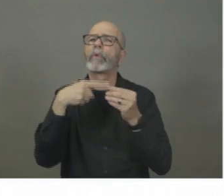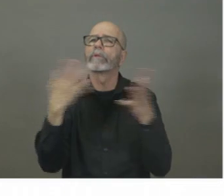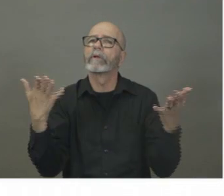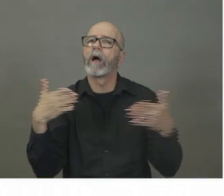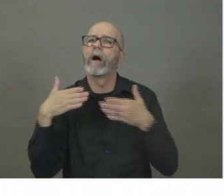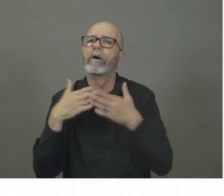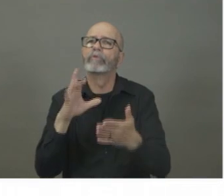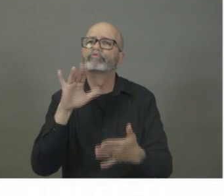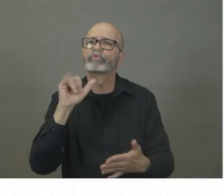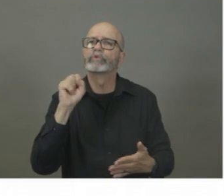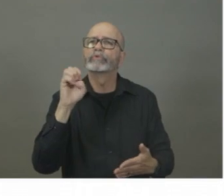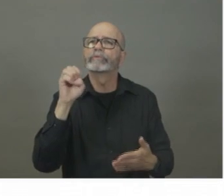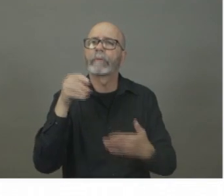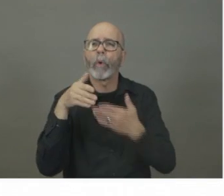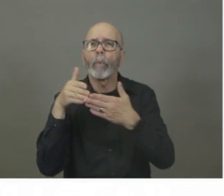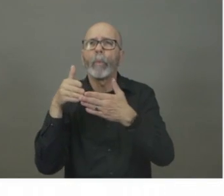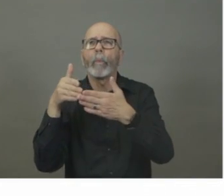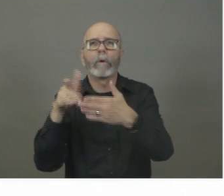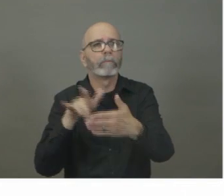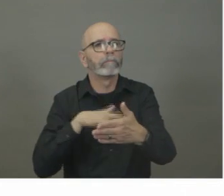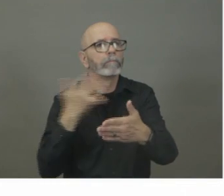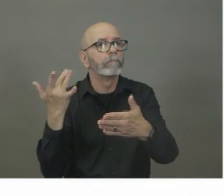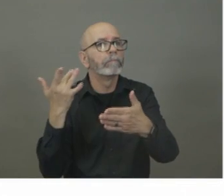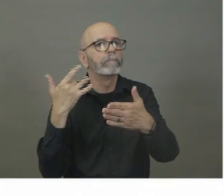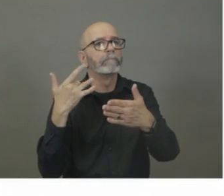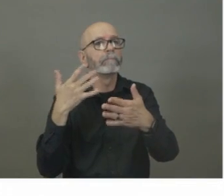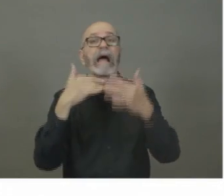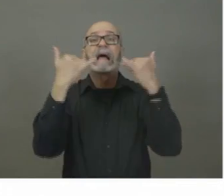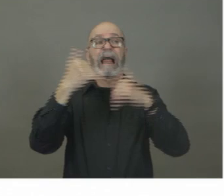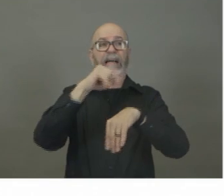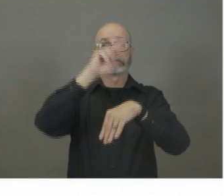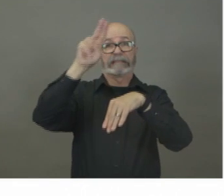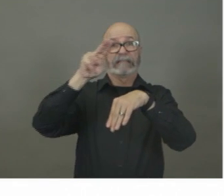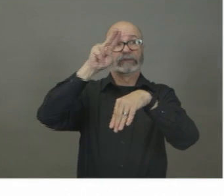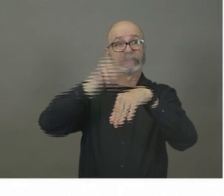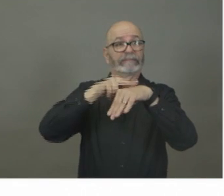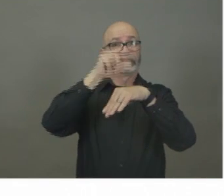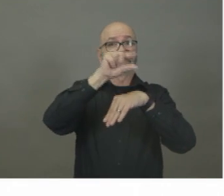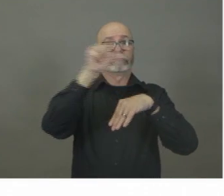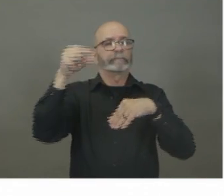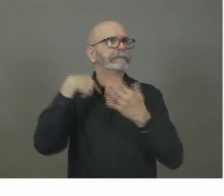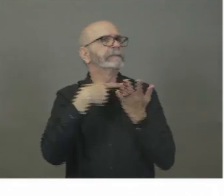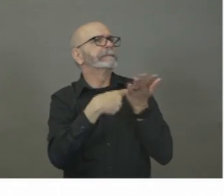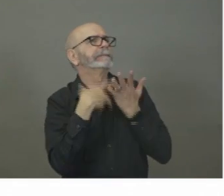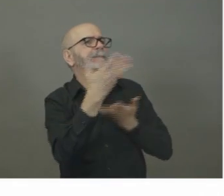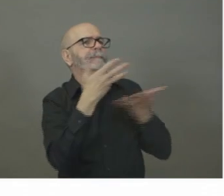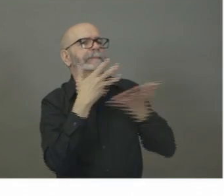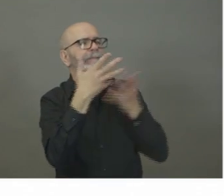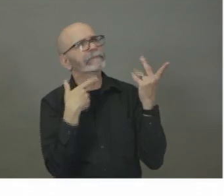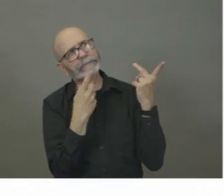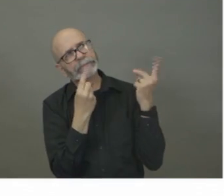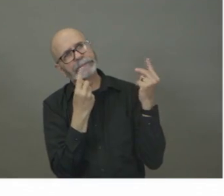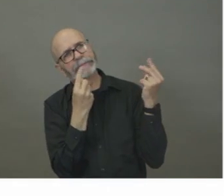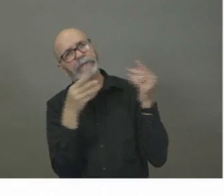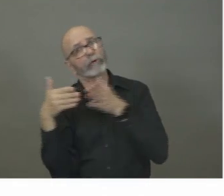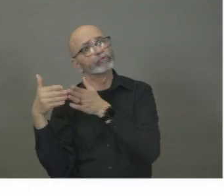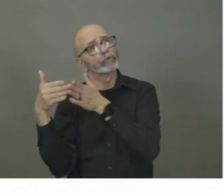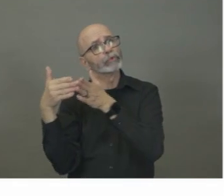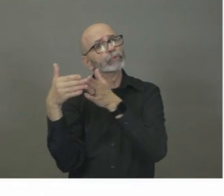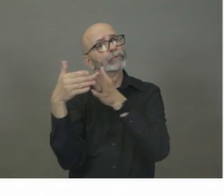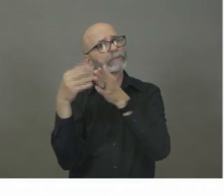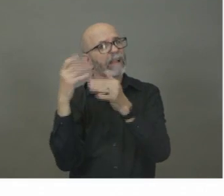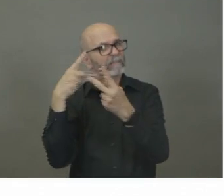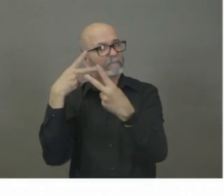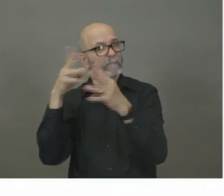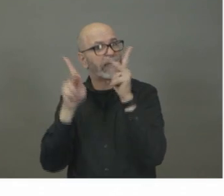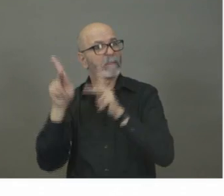with the national government to have a national policy. As you know, many of ports are federally regulated. And